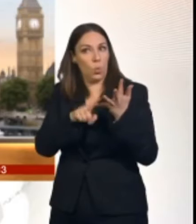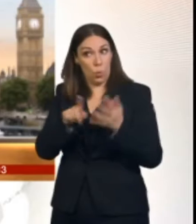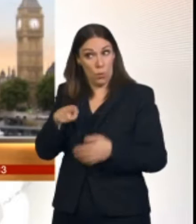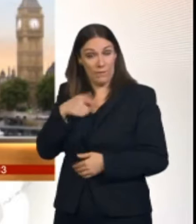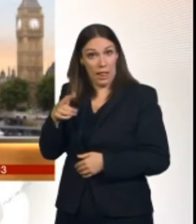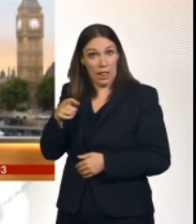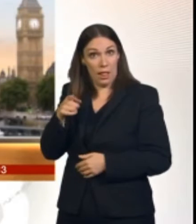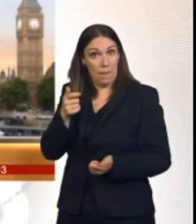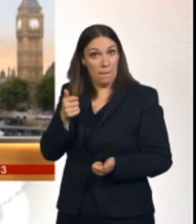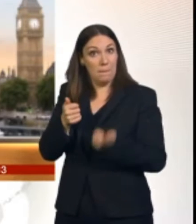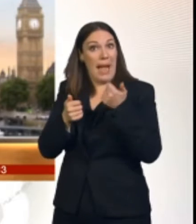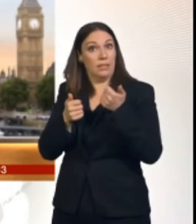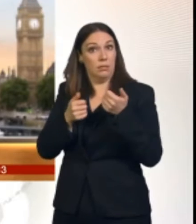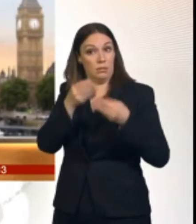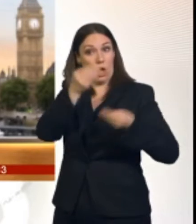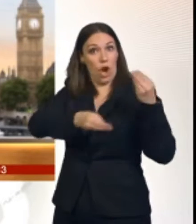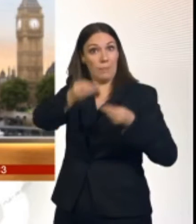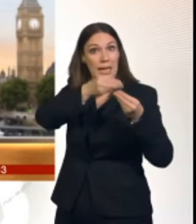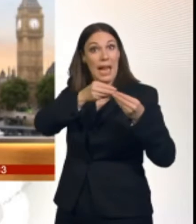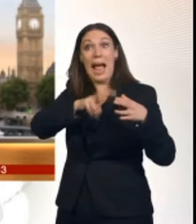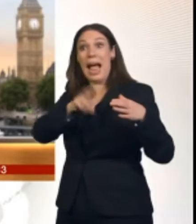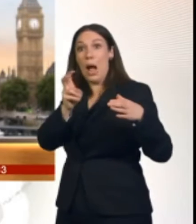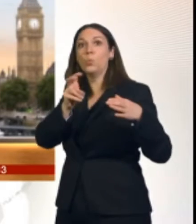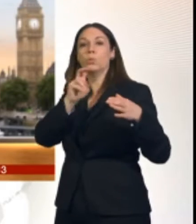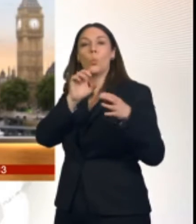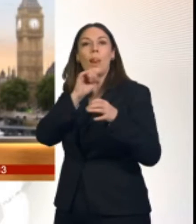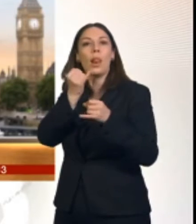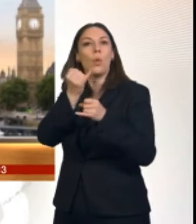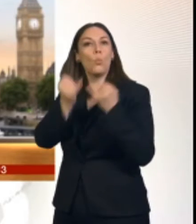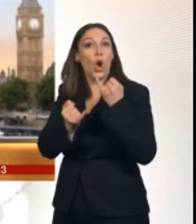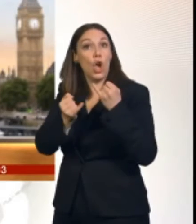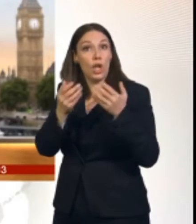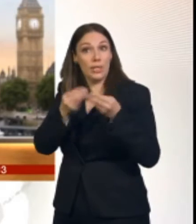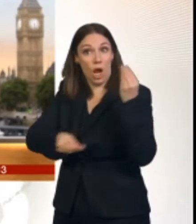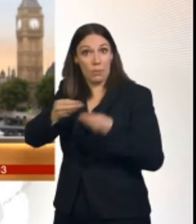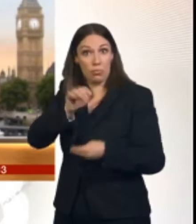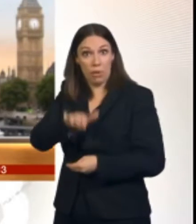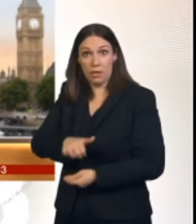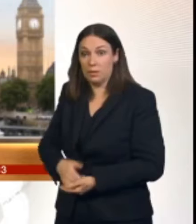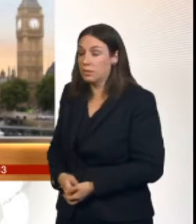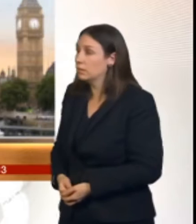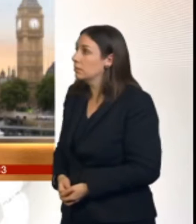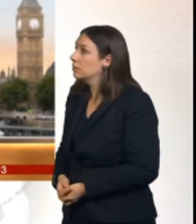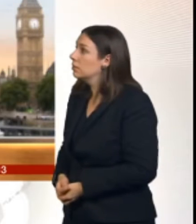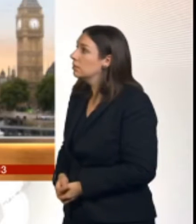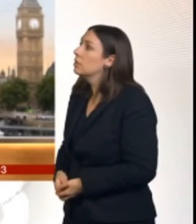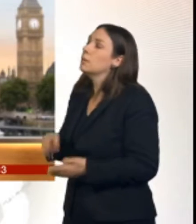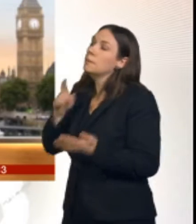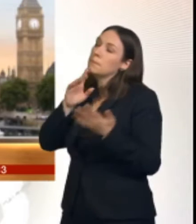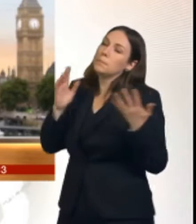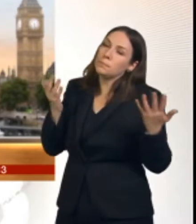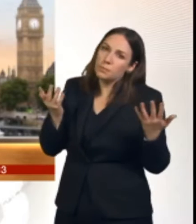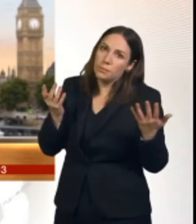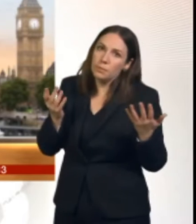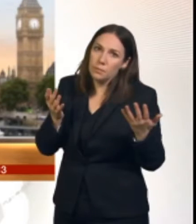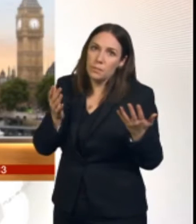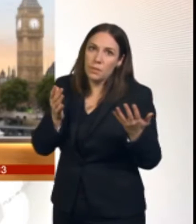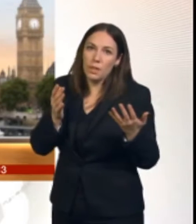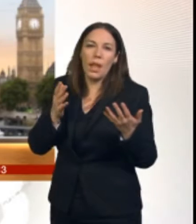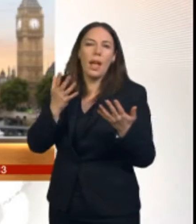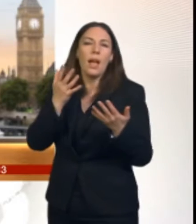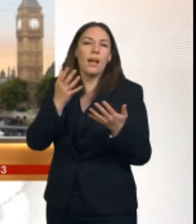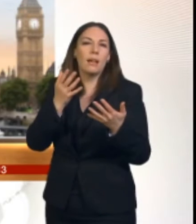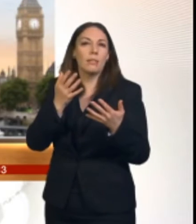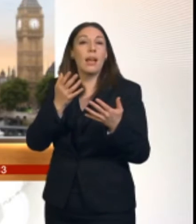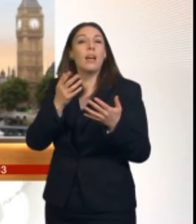was the economy, then the analysis shows clearly that remaining in